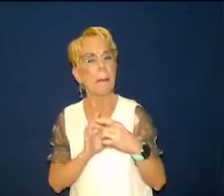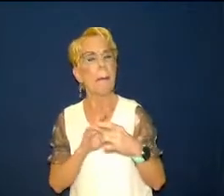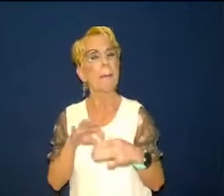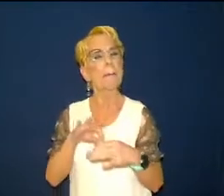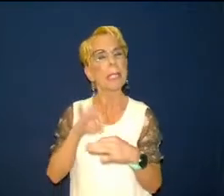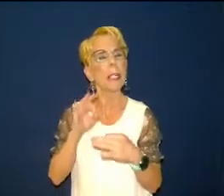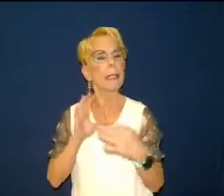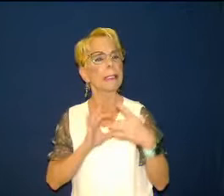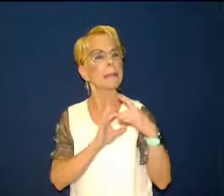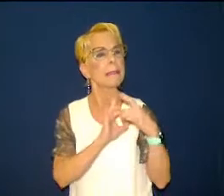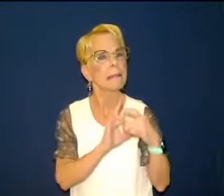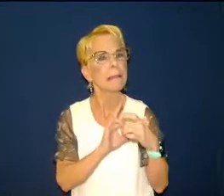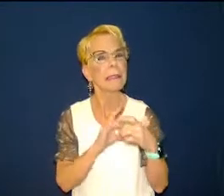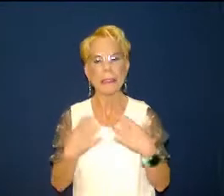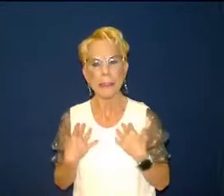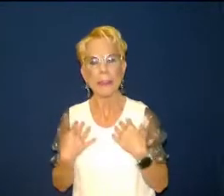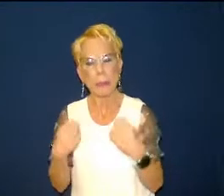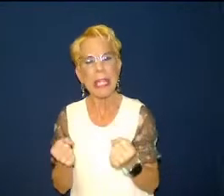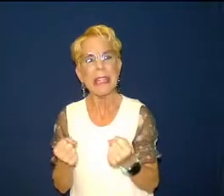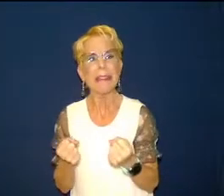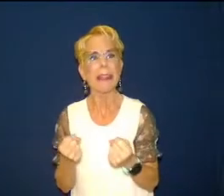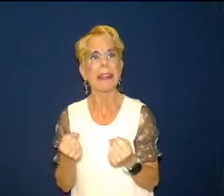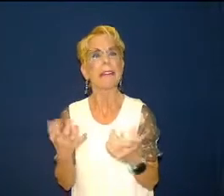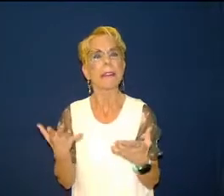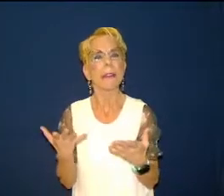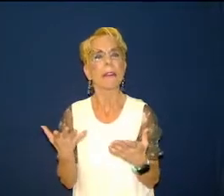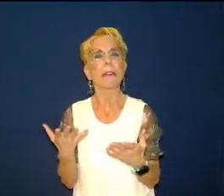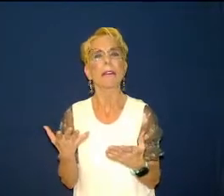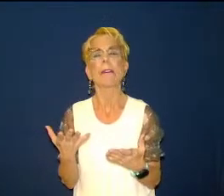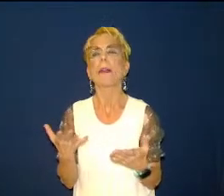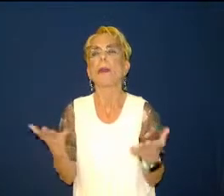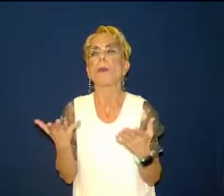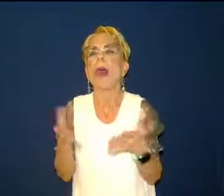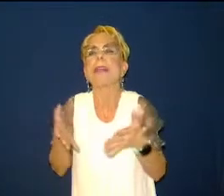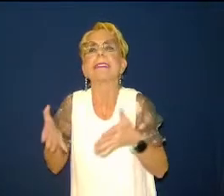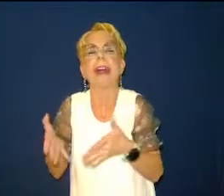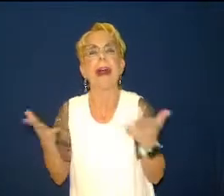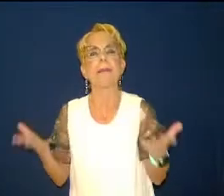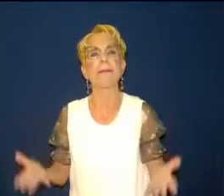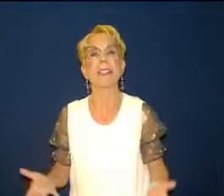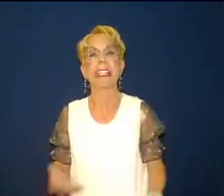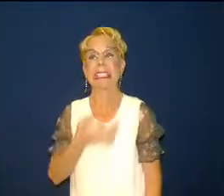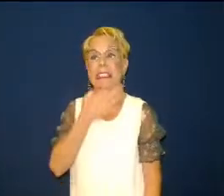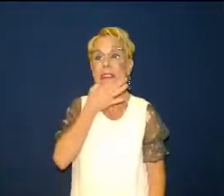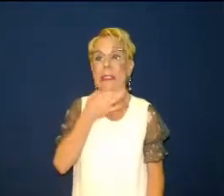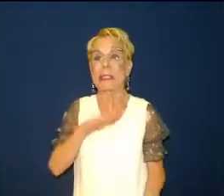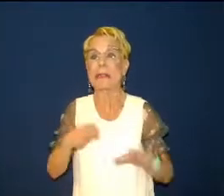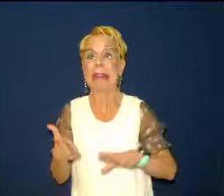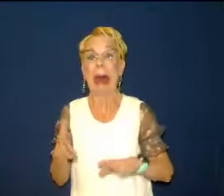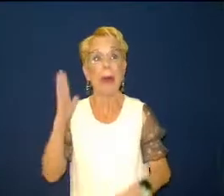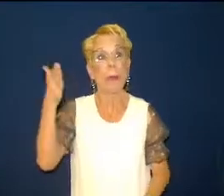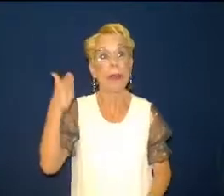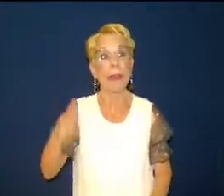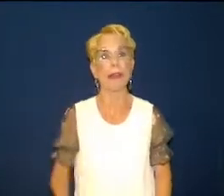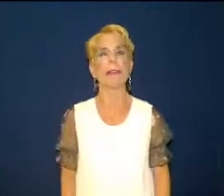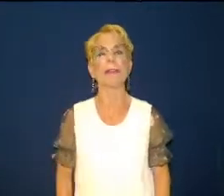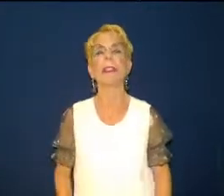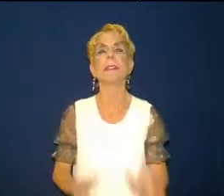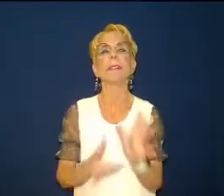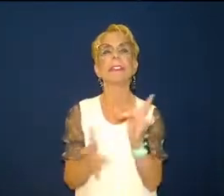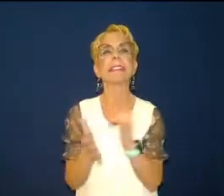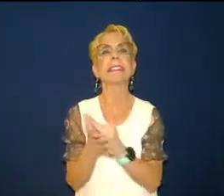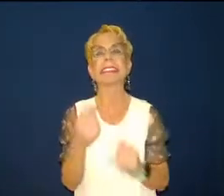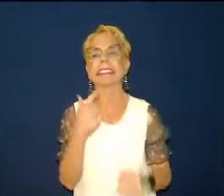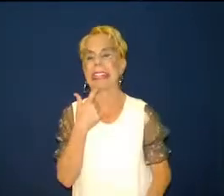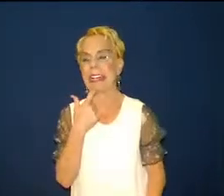there work on what it is you have left and is about to die for i have found your deeds unfinished